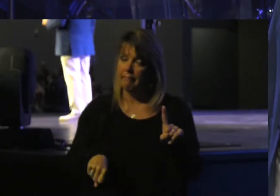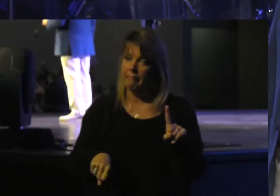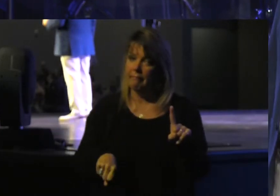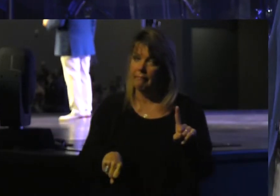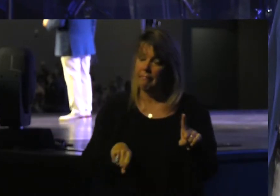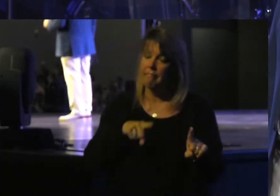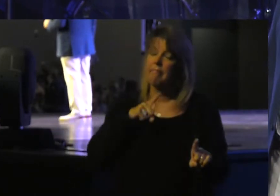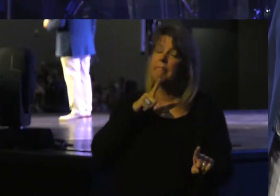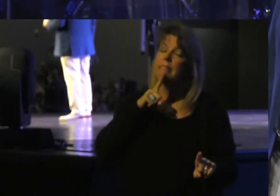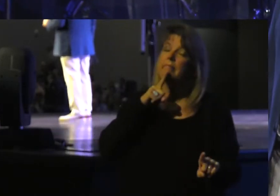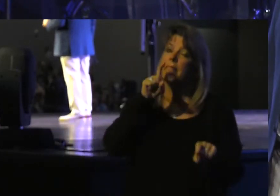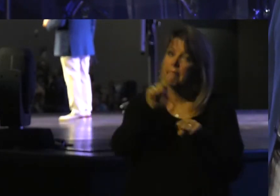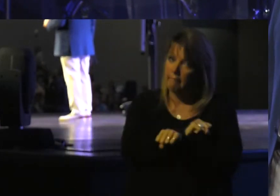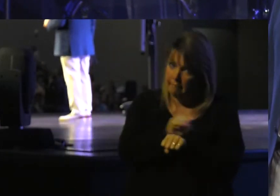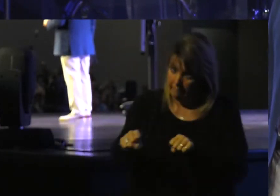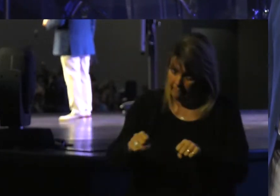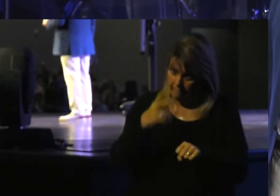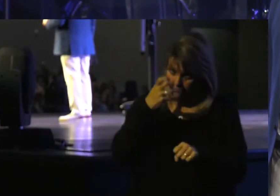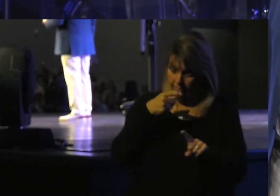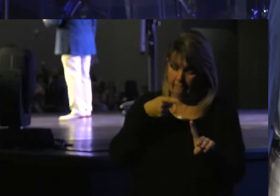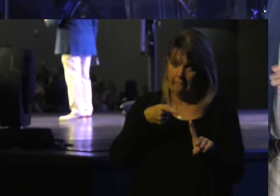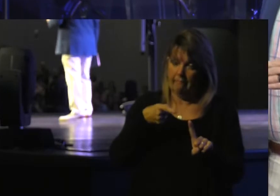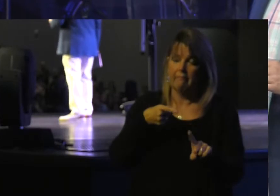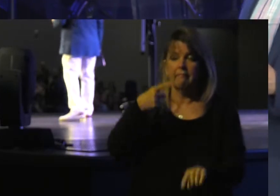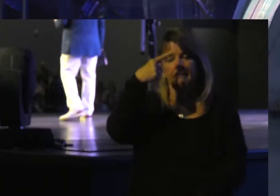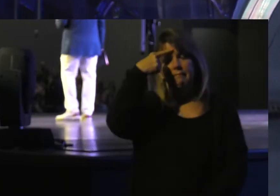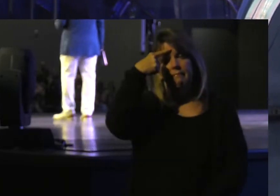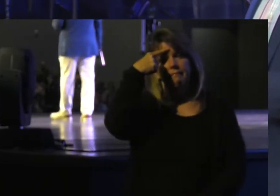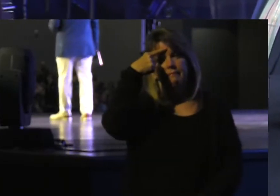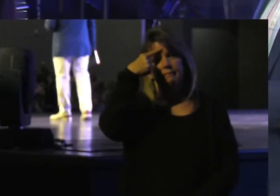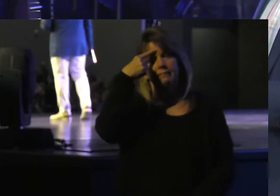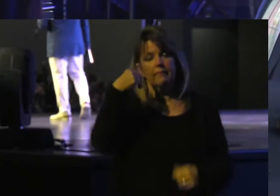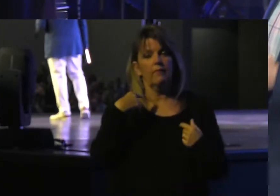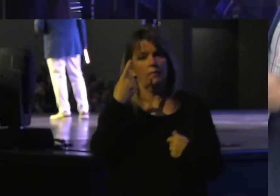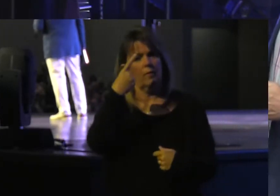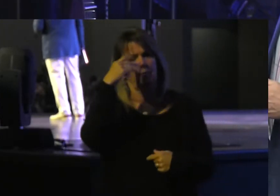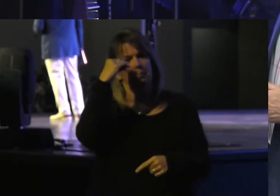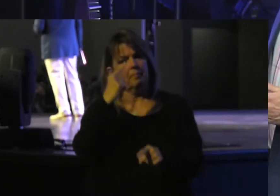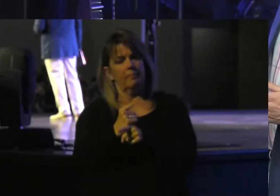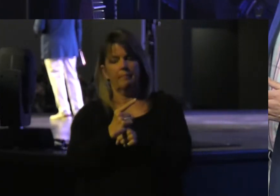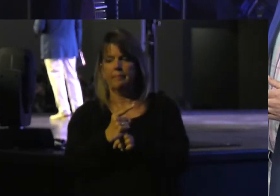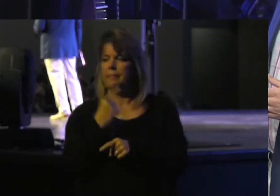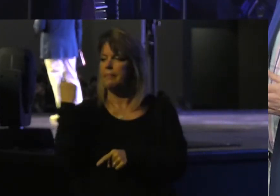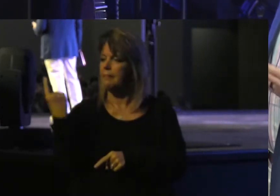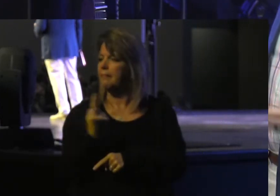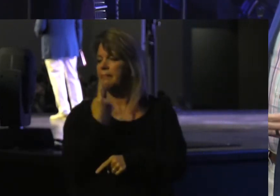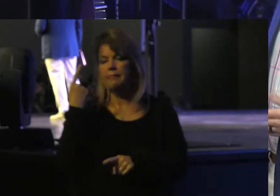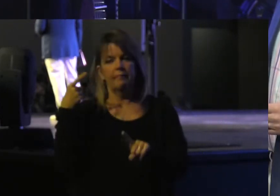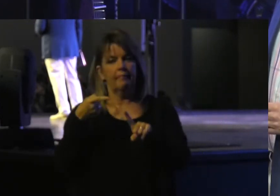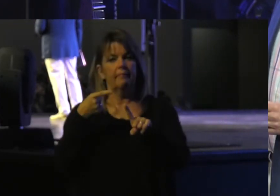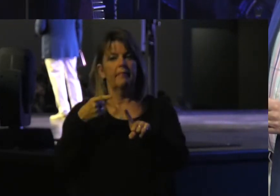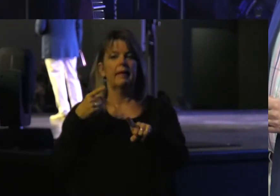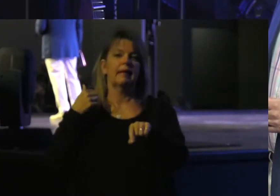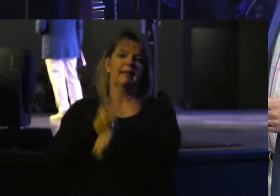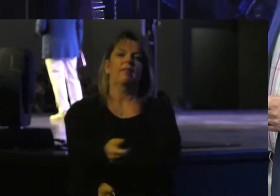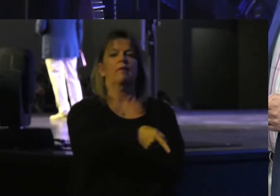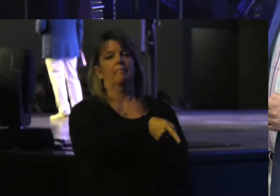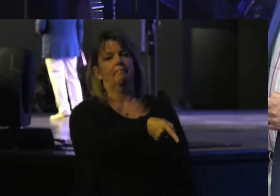Real mad. Now, thank God I have one brother. It was always his fault.